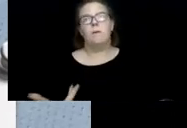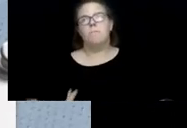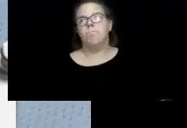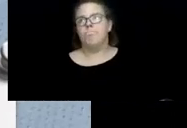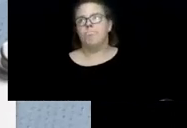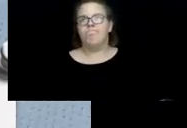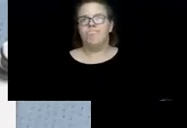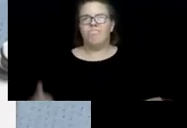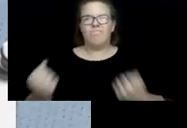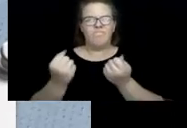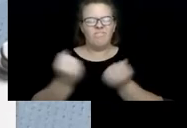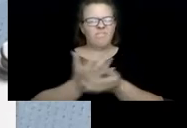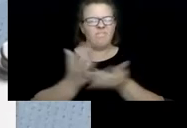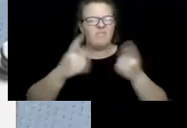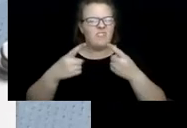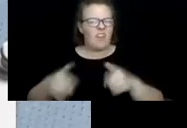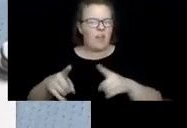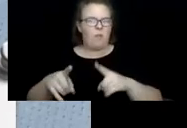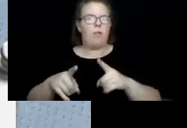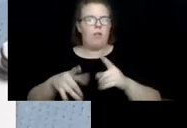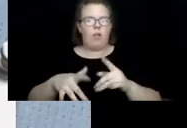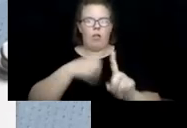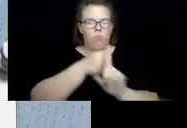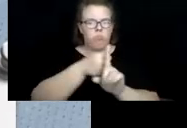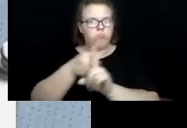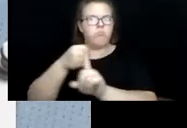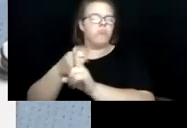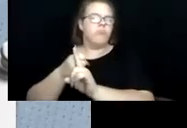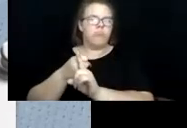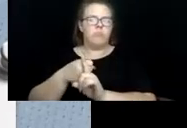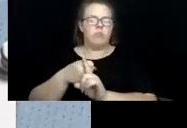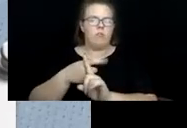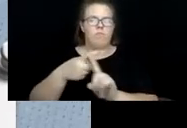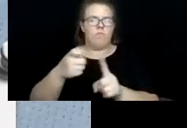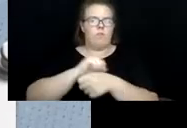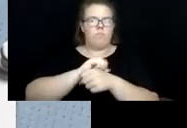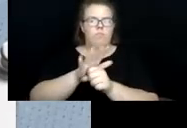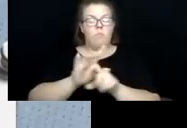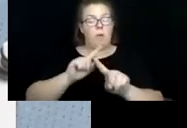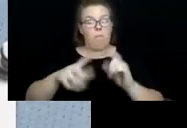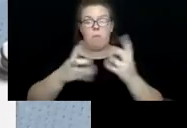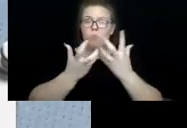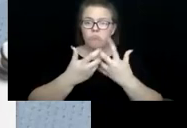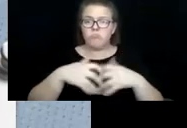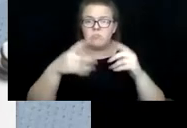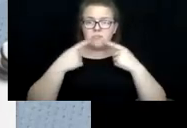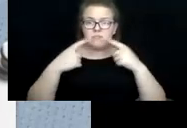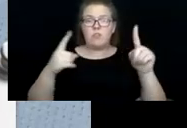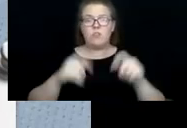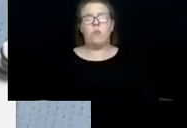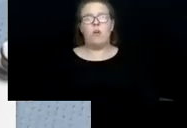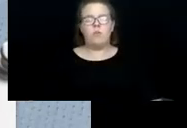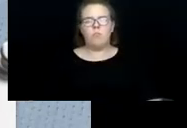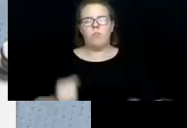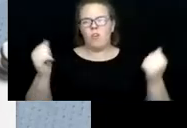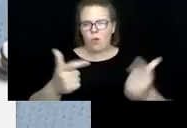going on with the pandemic through our dining sites. But we're working through that very successfully. So nutrition services is a core, everybody knows about